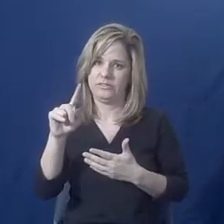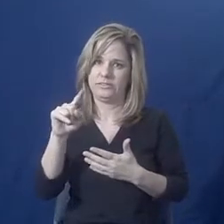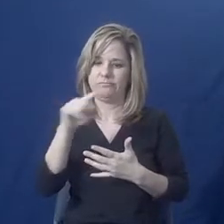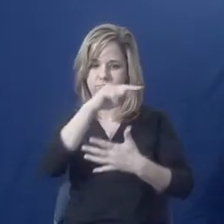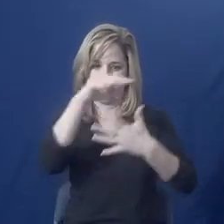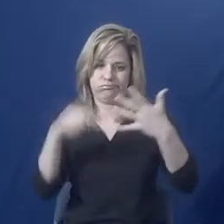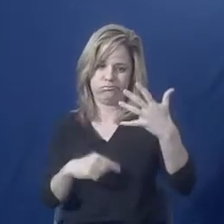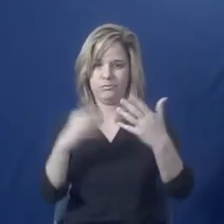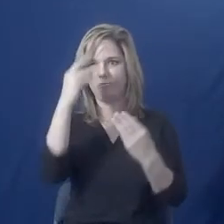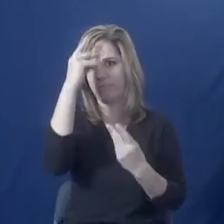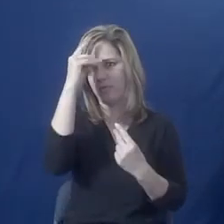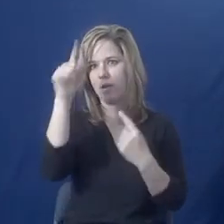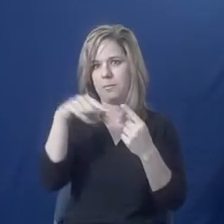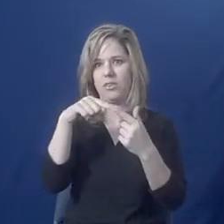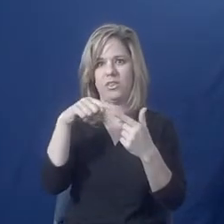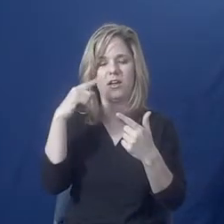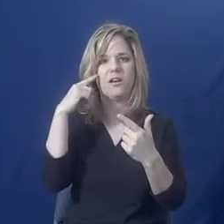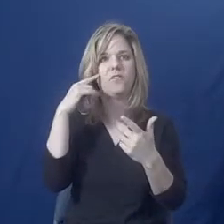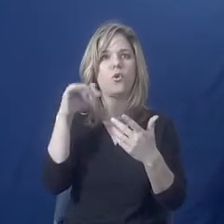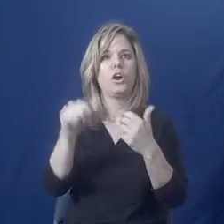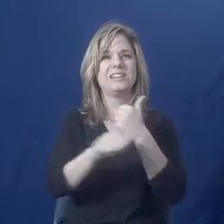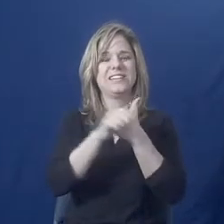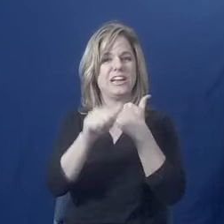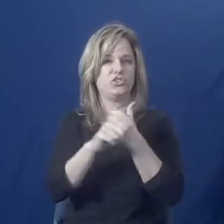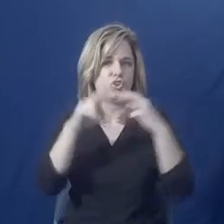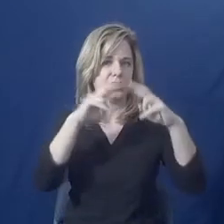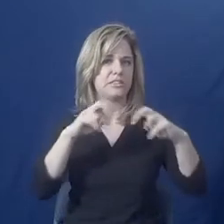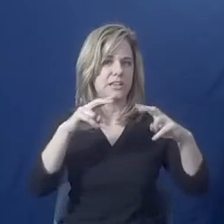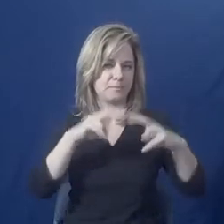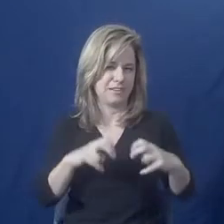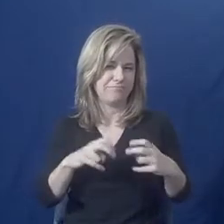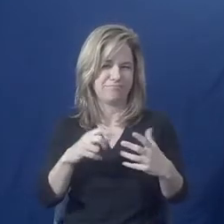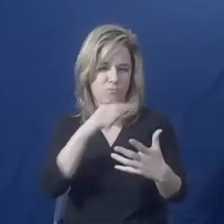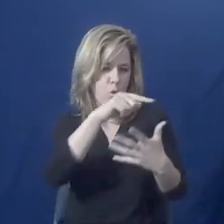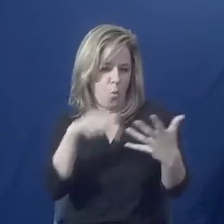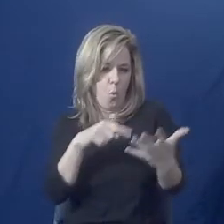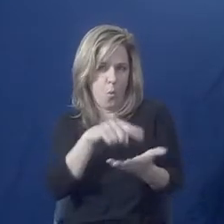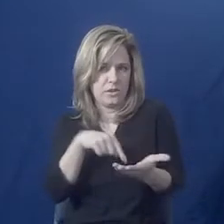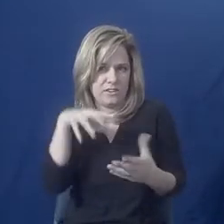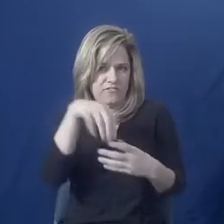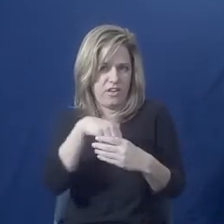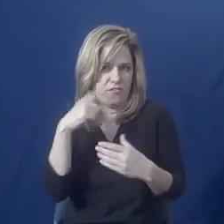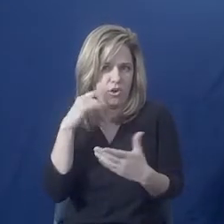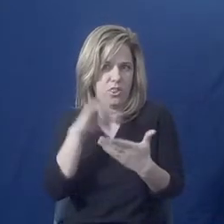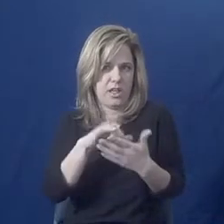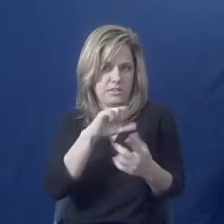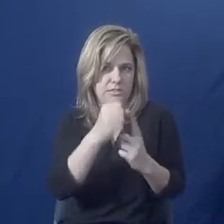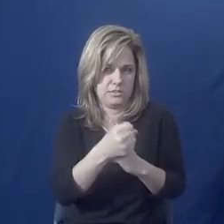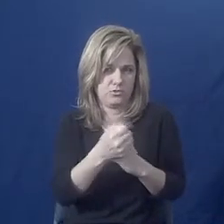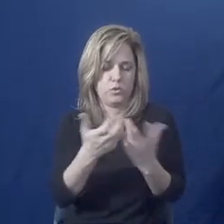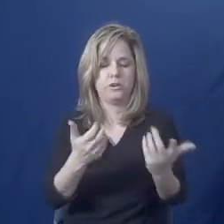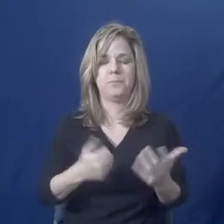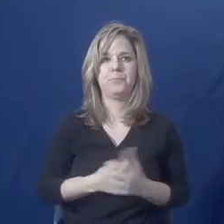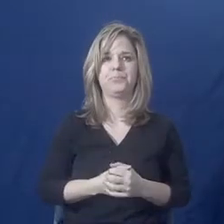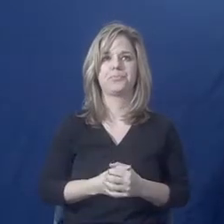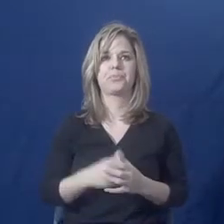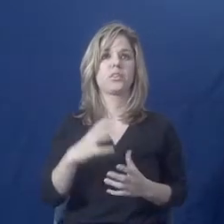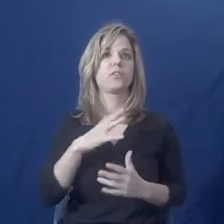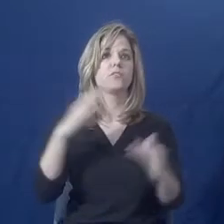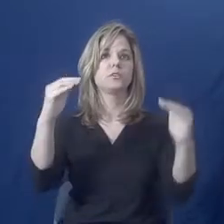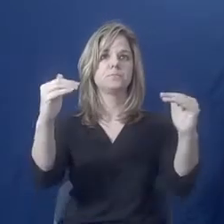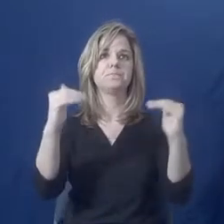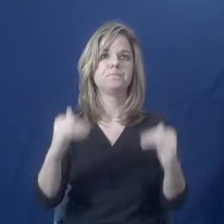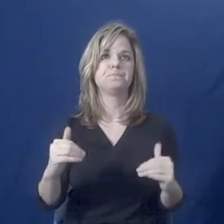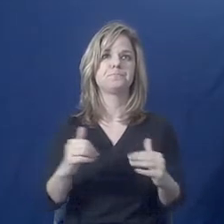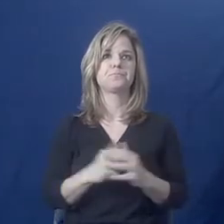danger assessment. What is the, what is, what kind of risks are involved with leaving? If you go to the next